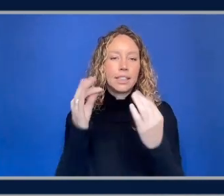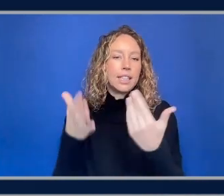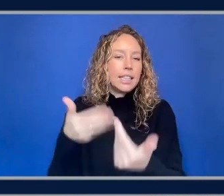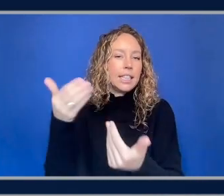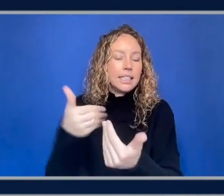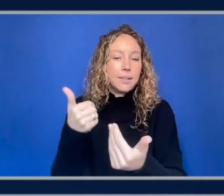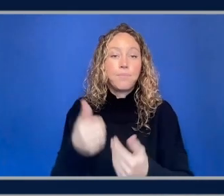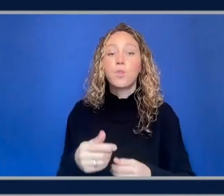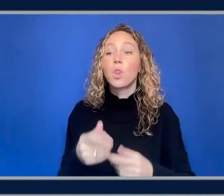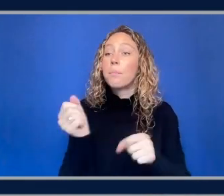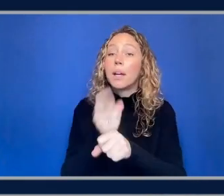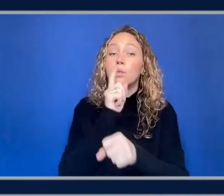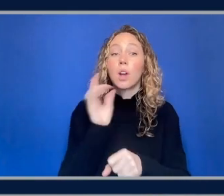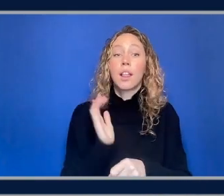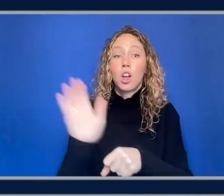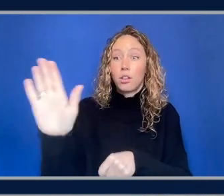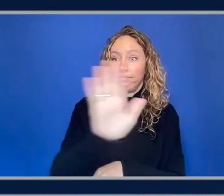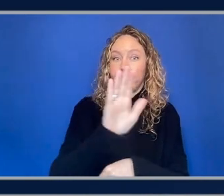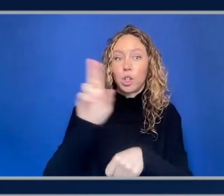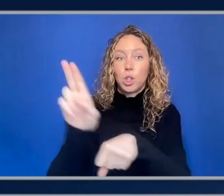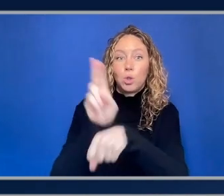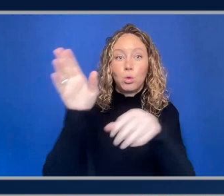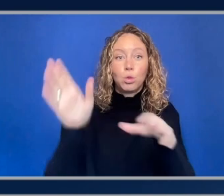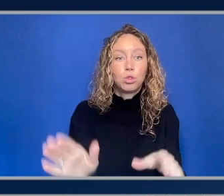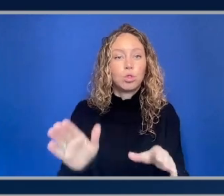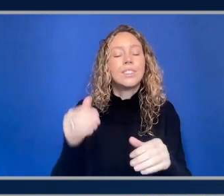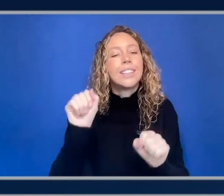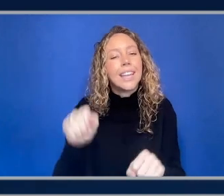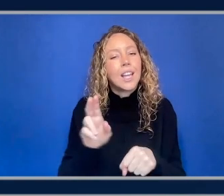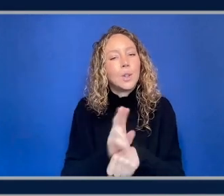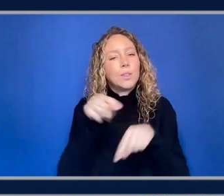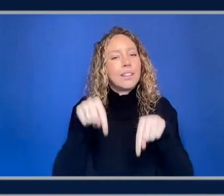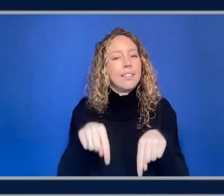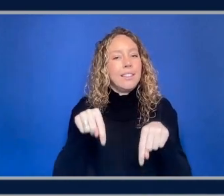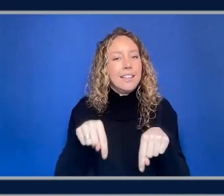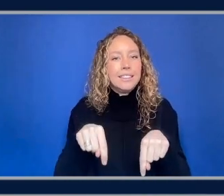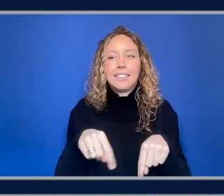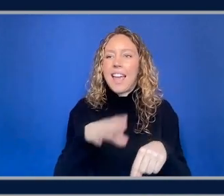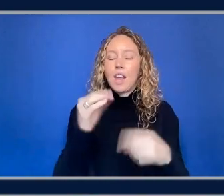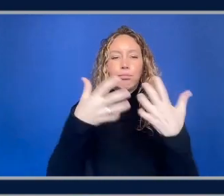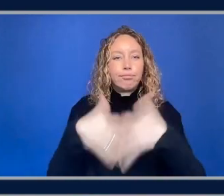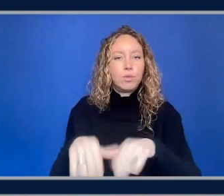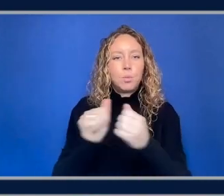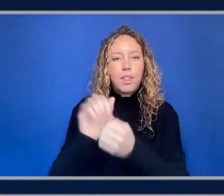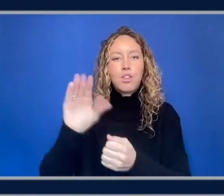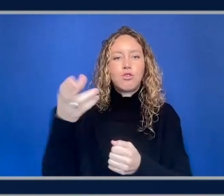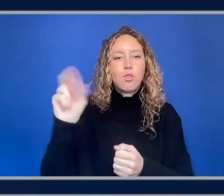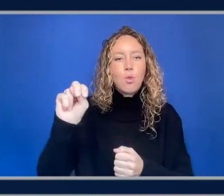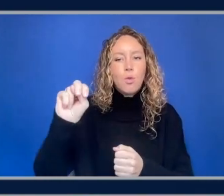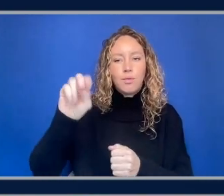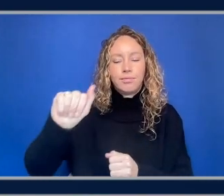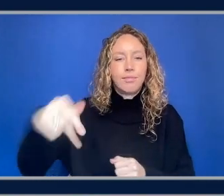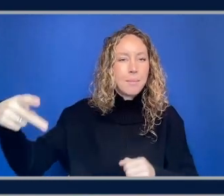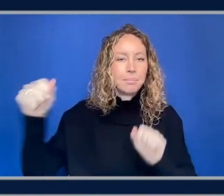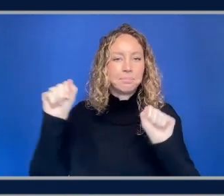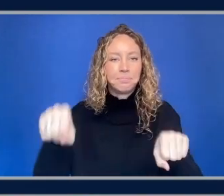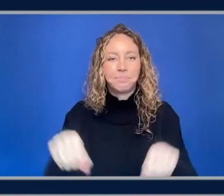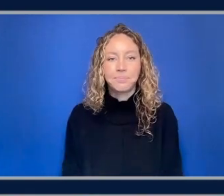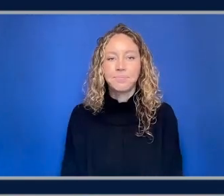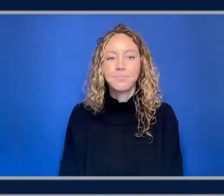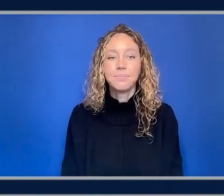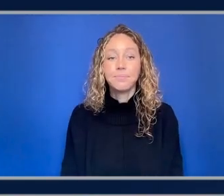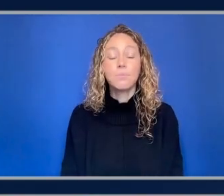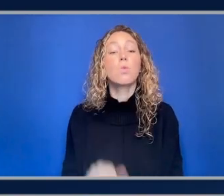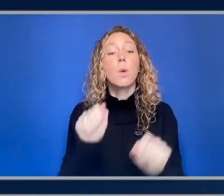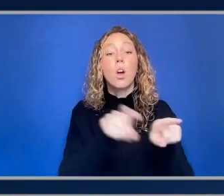end users with just another page in the same applications that these users use today yep exactly and and also we provide kind of